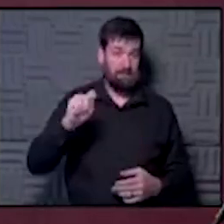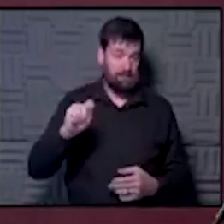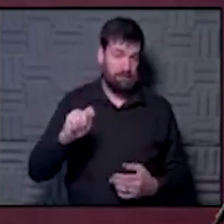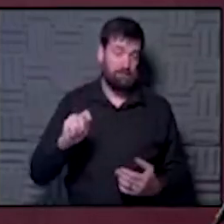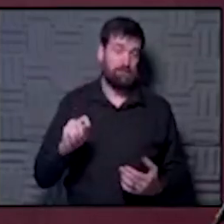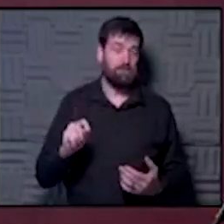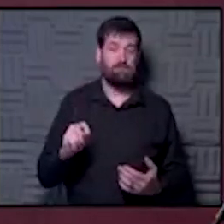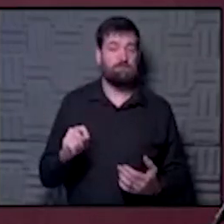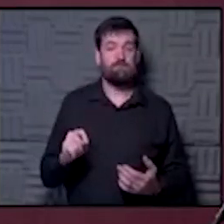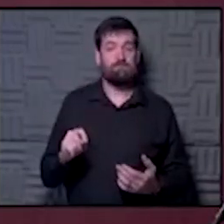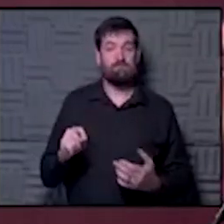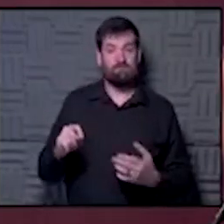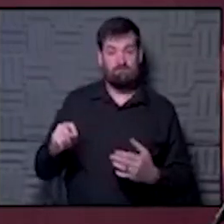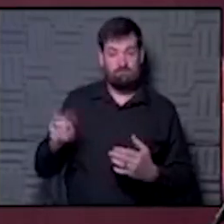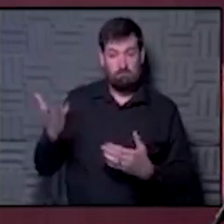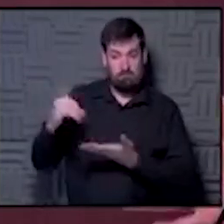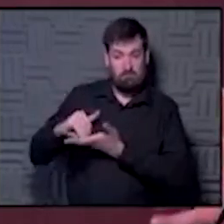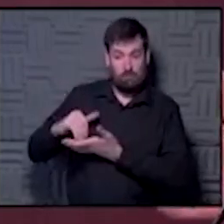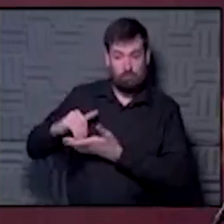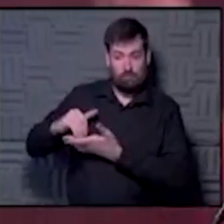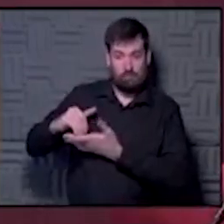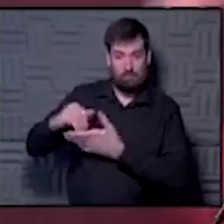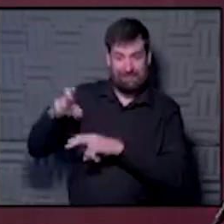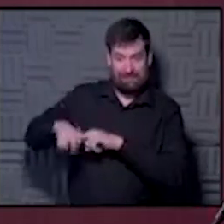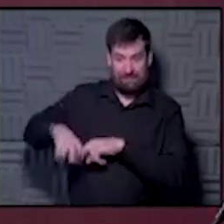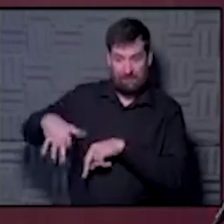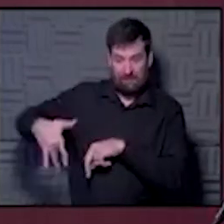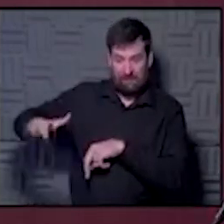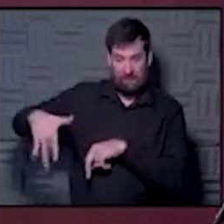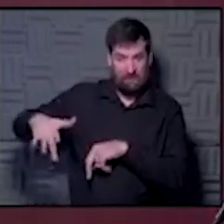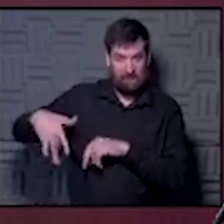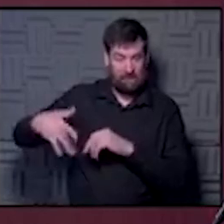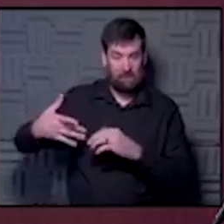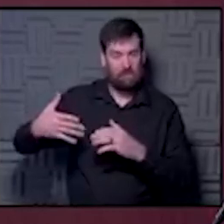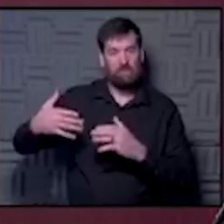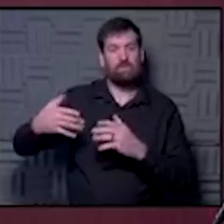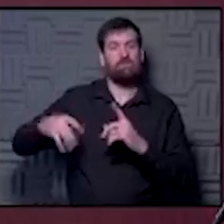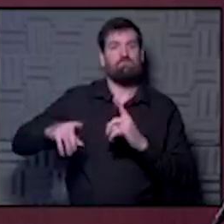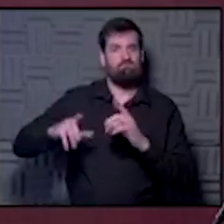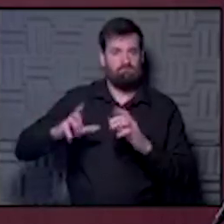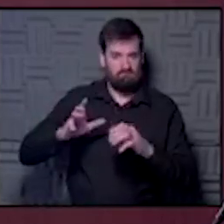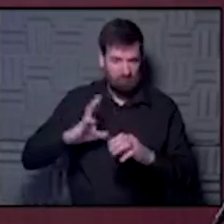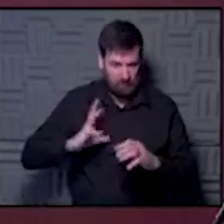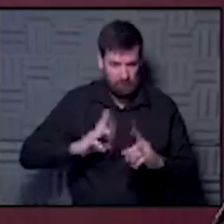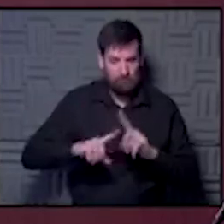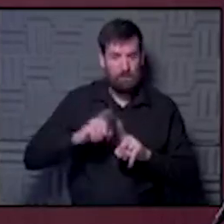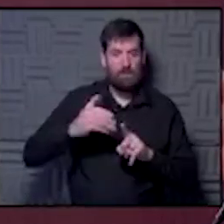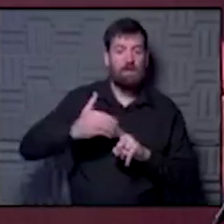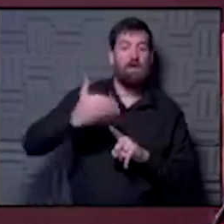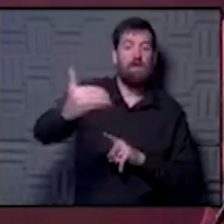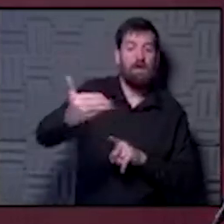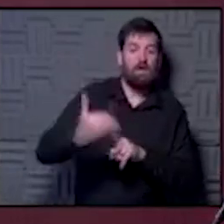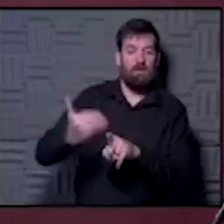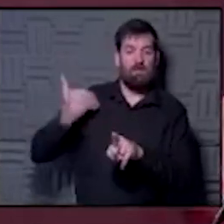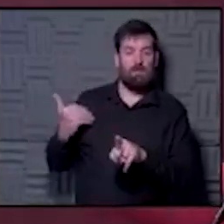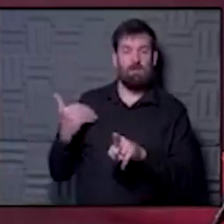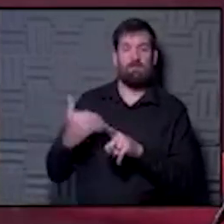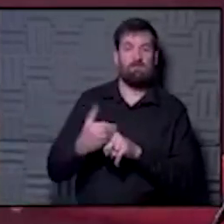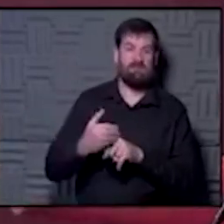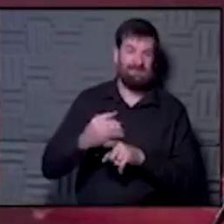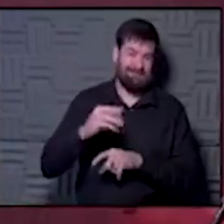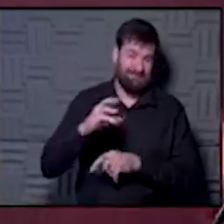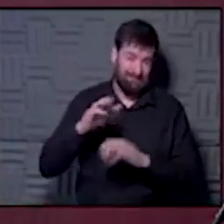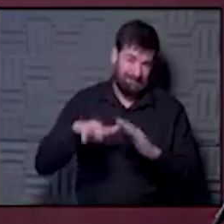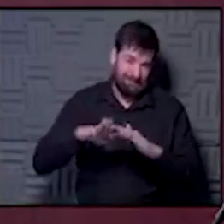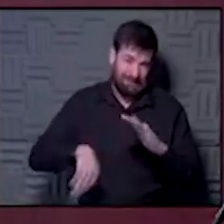You know, just not having the middle seat isn't six feet. And then you've got people in front of you and behind you. And depending on the crowd control that they have when you're